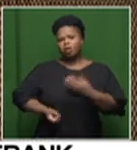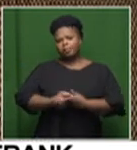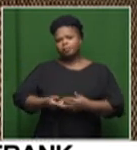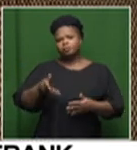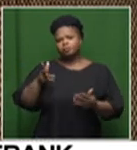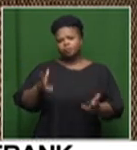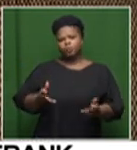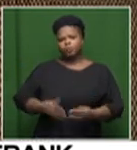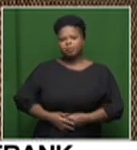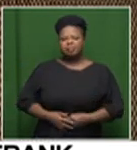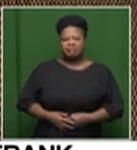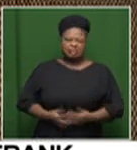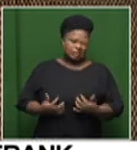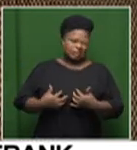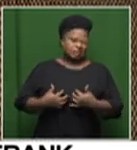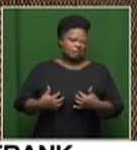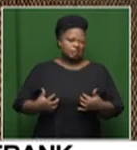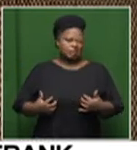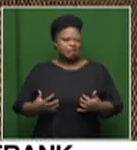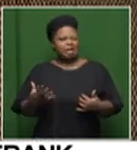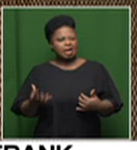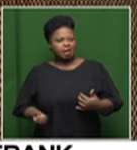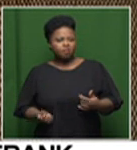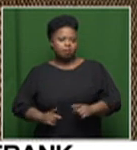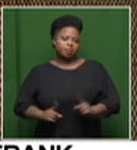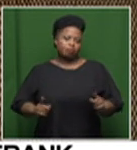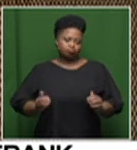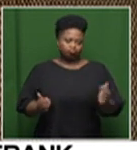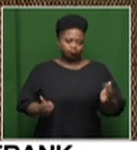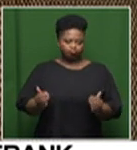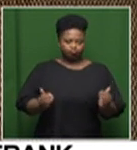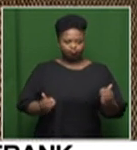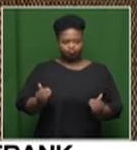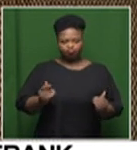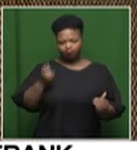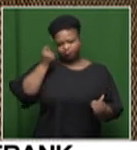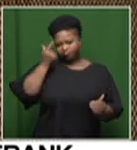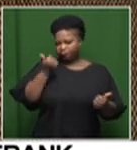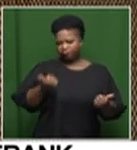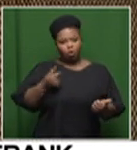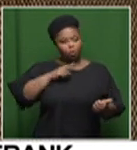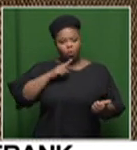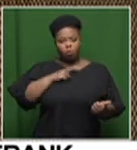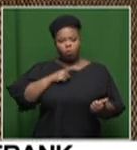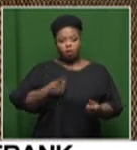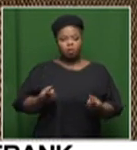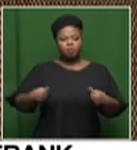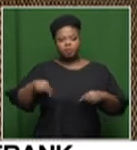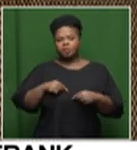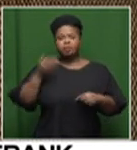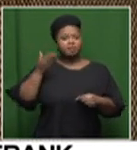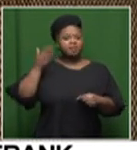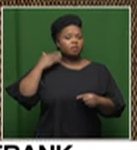beginning rather tense but well we had to manage. It was understandable because we had come out of a